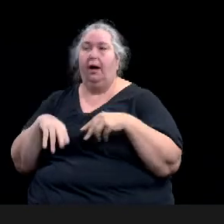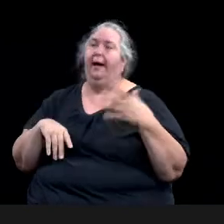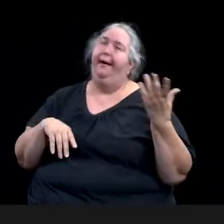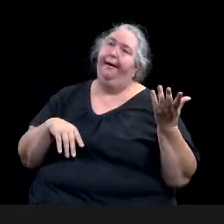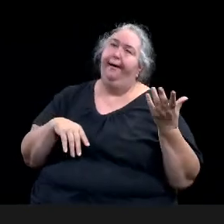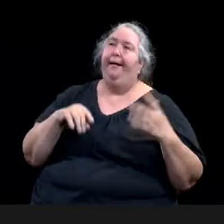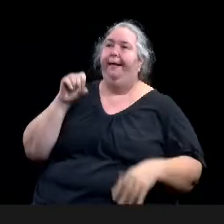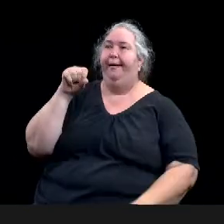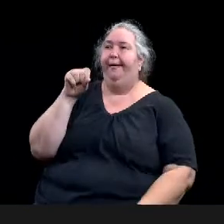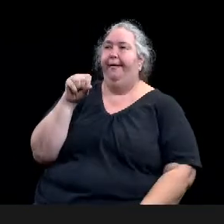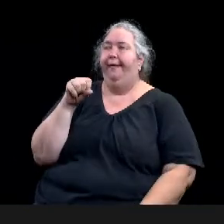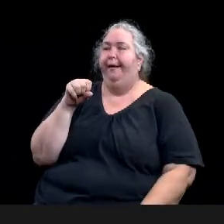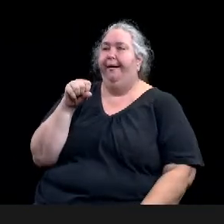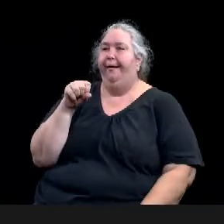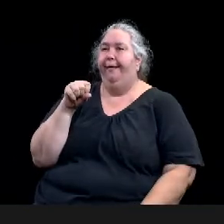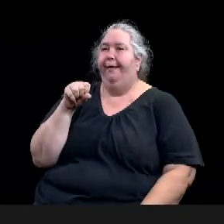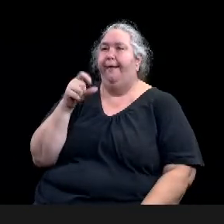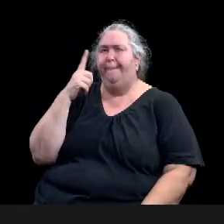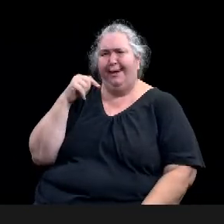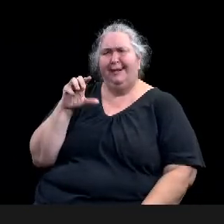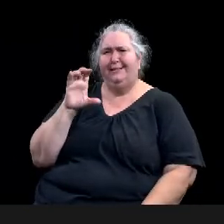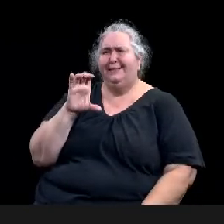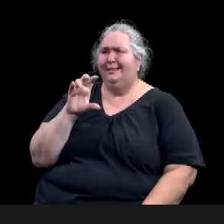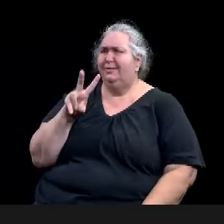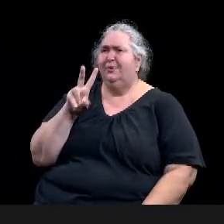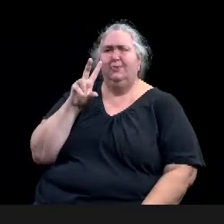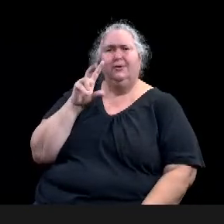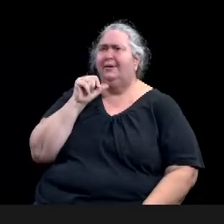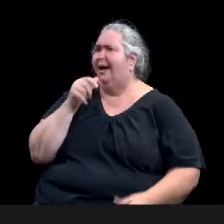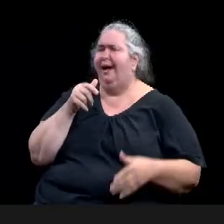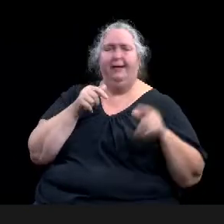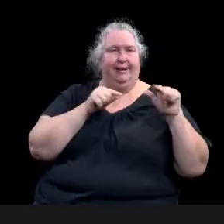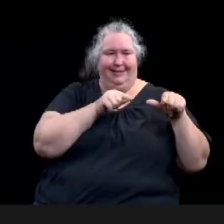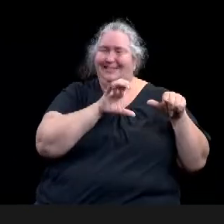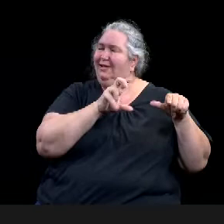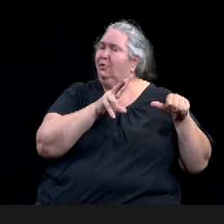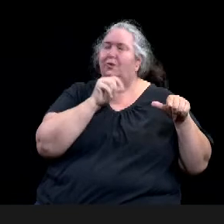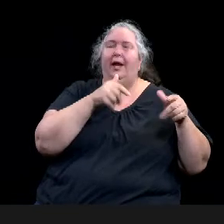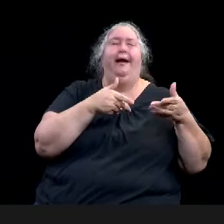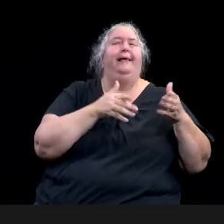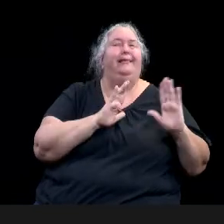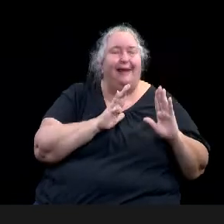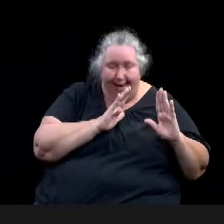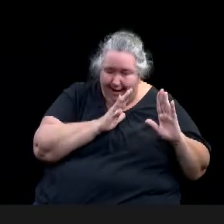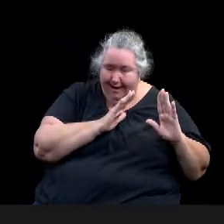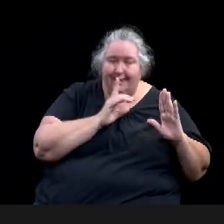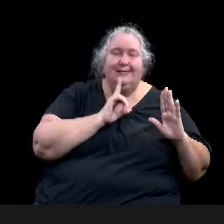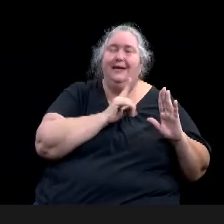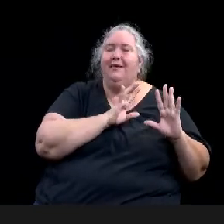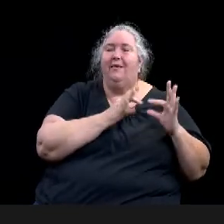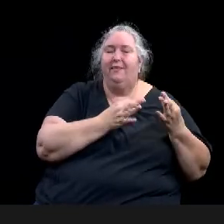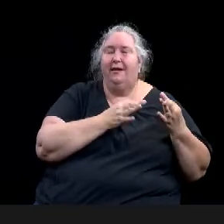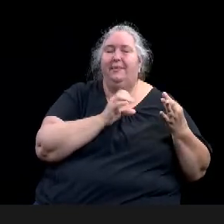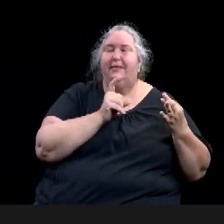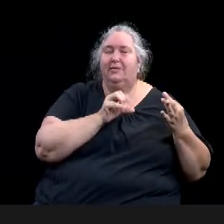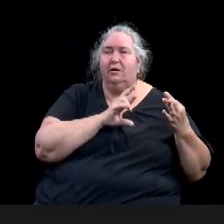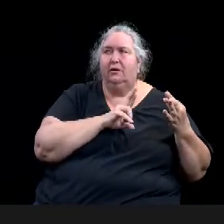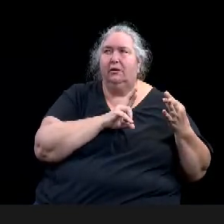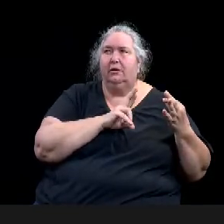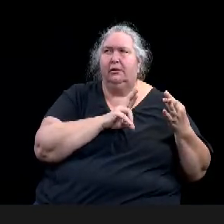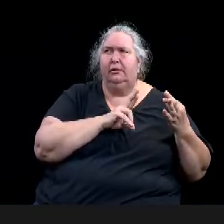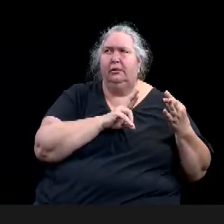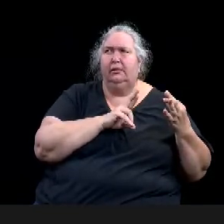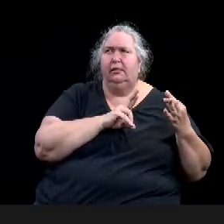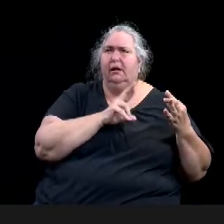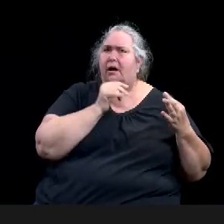family STRs, uh, are not included in C2, but you could do, in C2 you can do multi-family short-term rentals. but, so